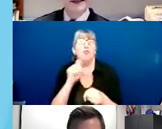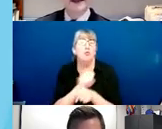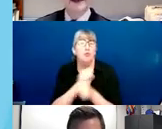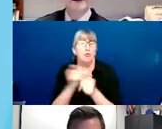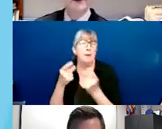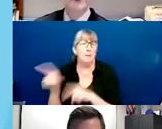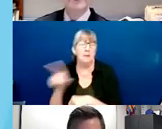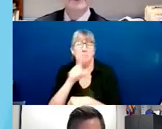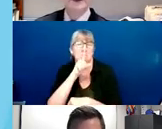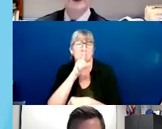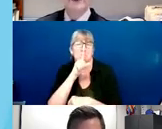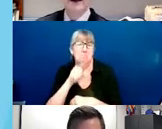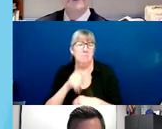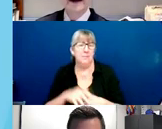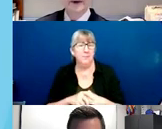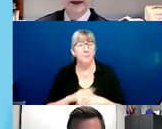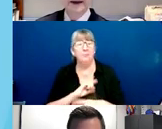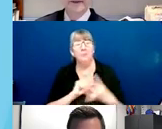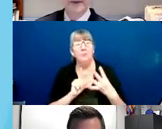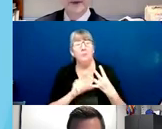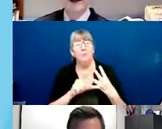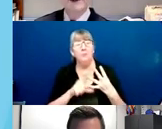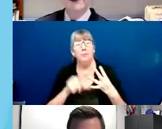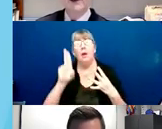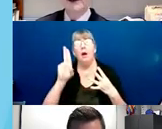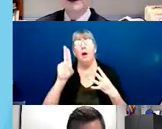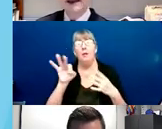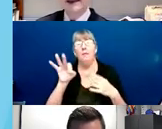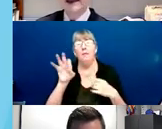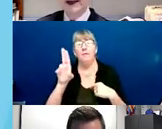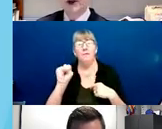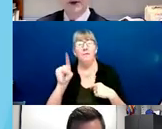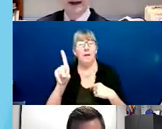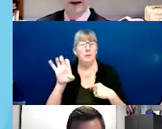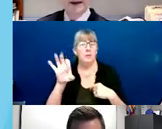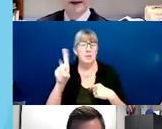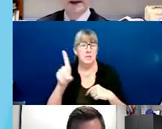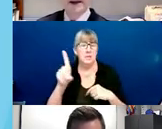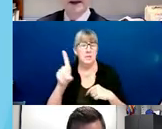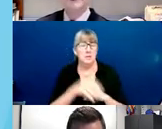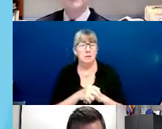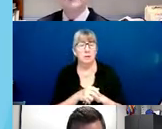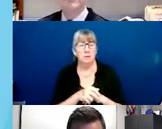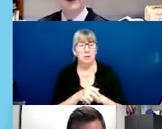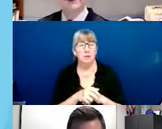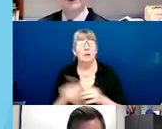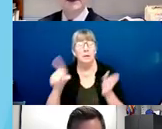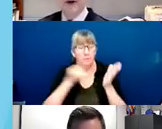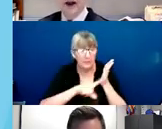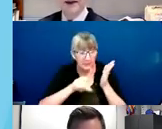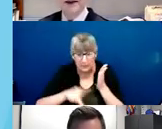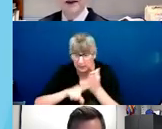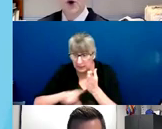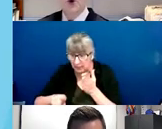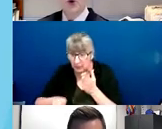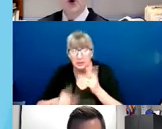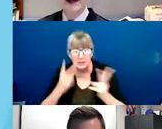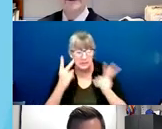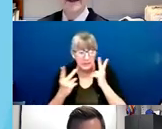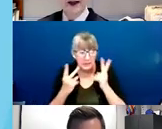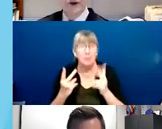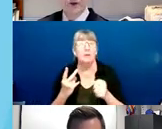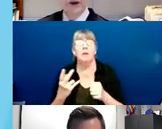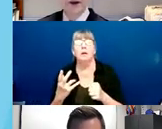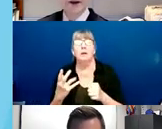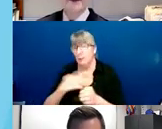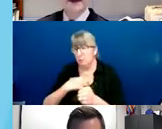Lastly, there's the finding of unfounded. This is when the investigation reveals that the complaint is false or